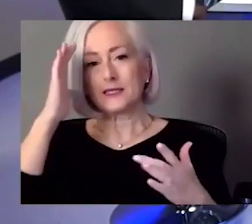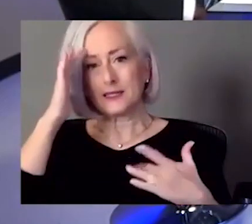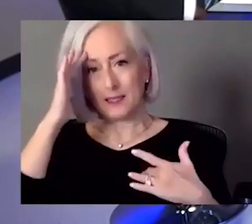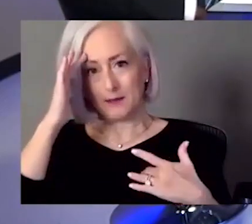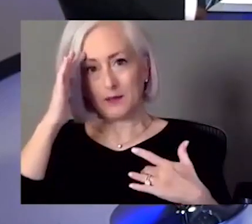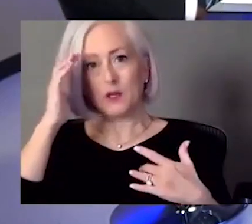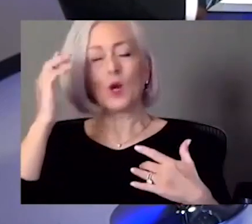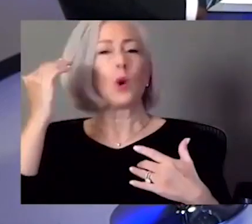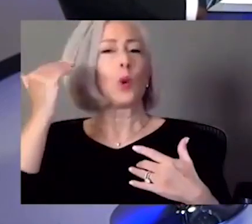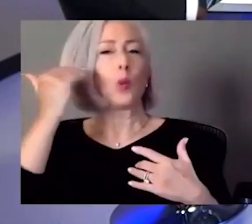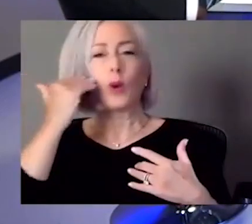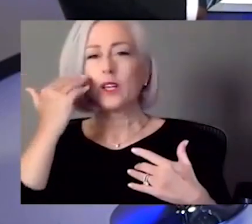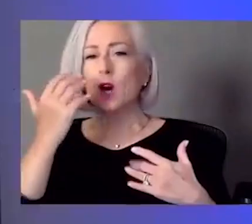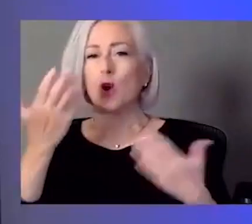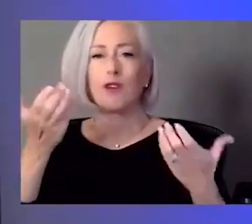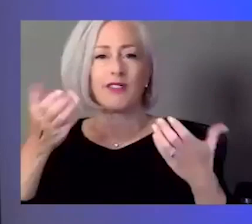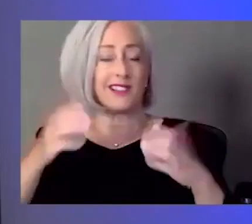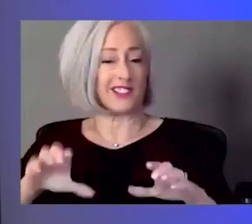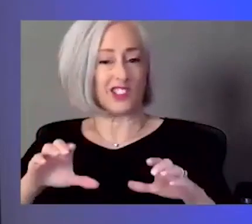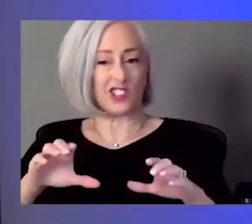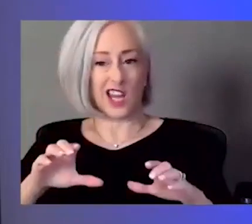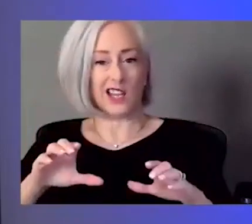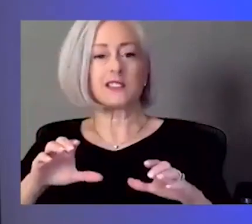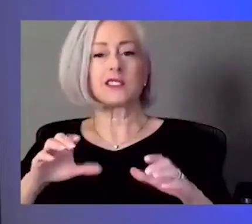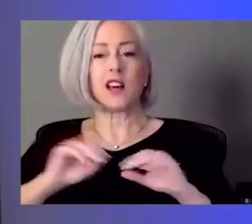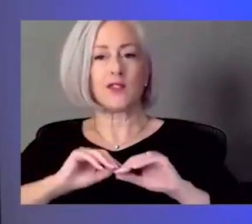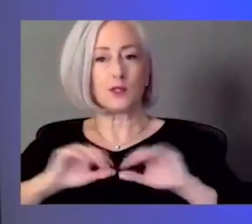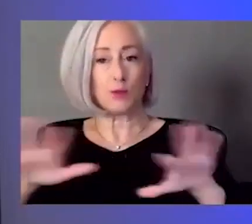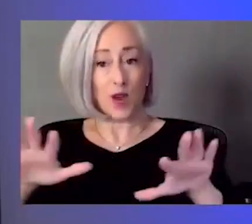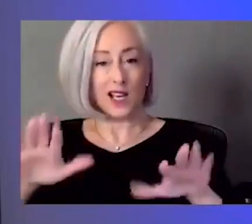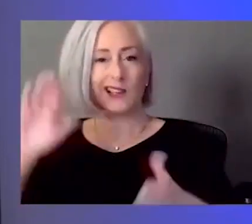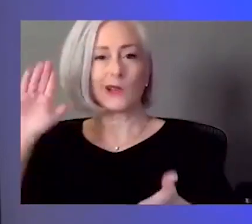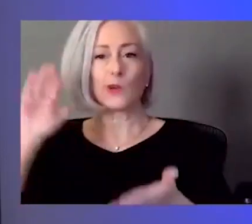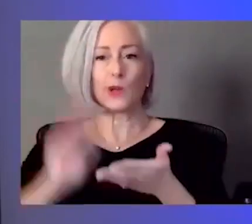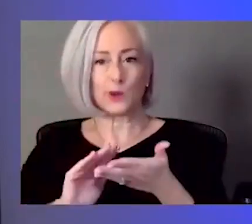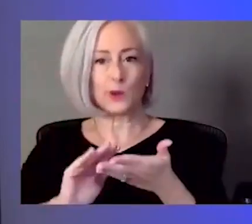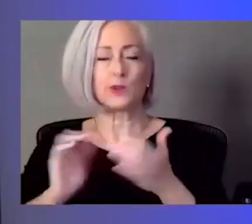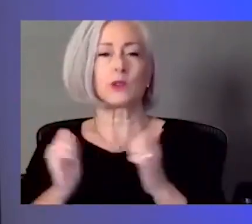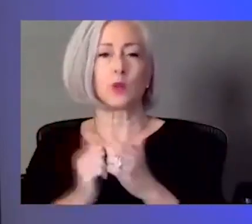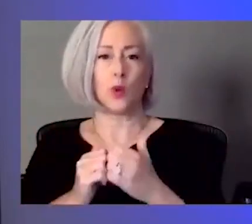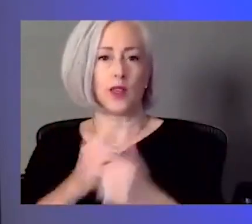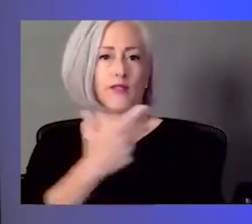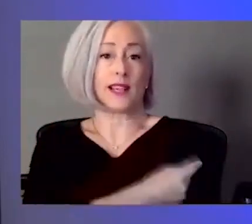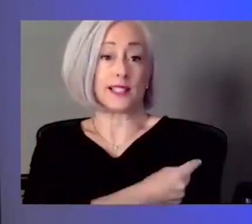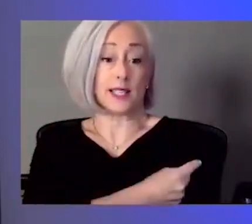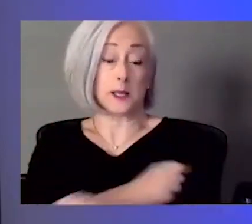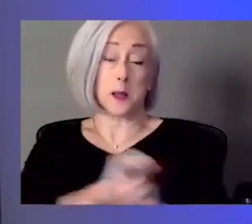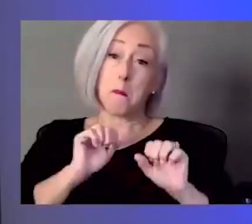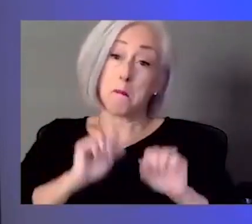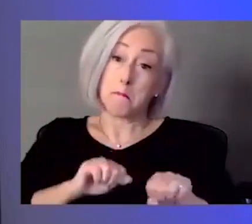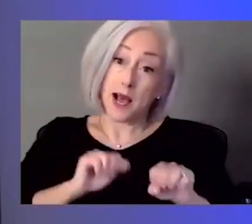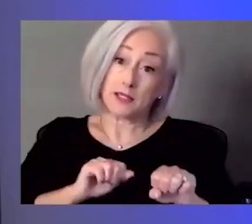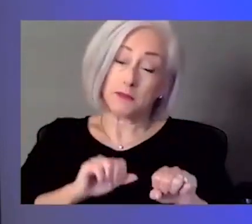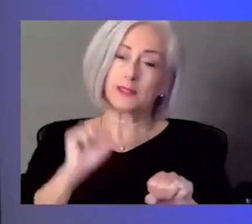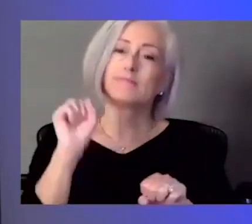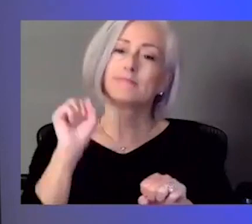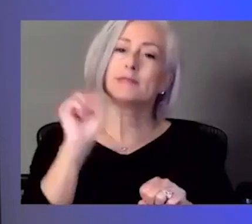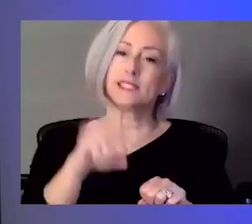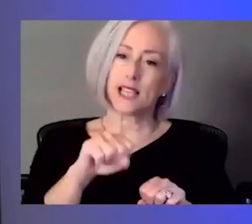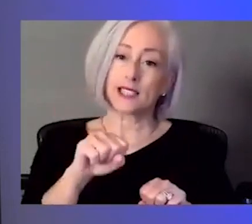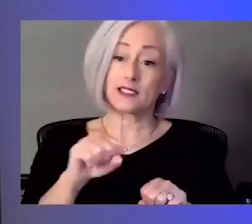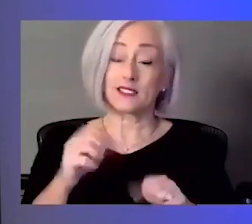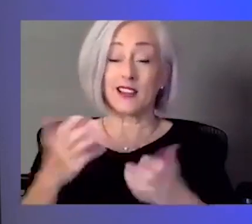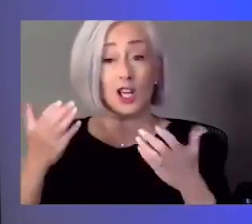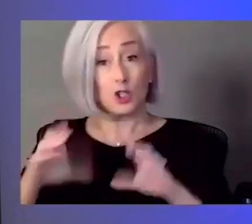transmission is significantly reduced with the vaccine. Um, is it possible? Yes. Is the likelihood of it happening? Uh, it